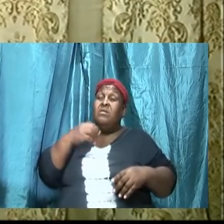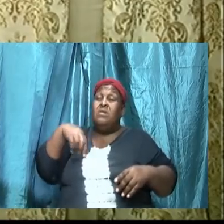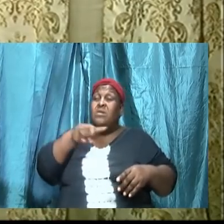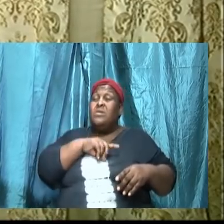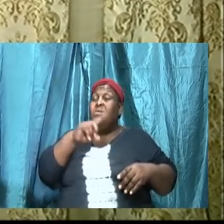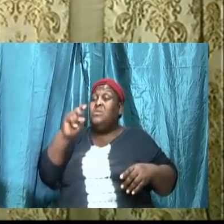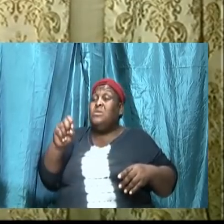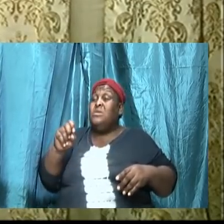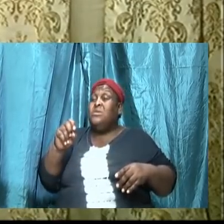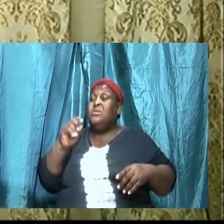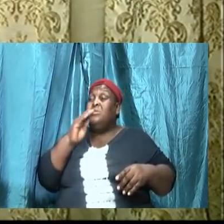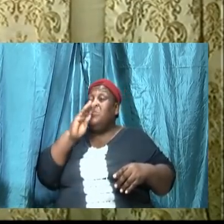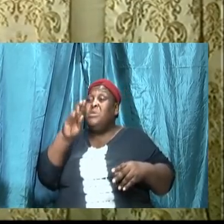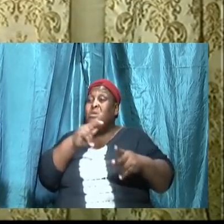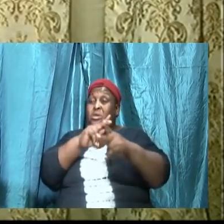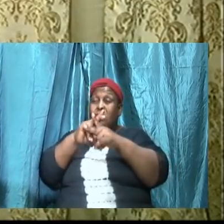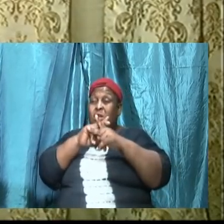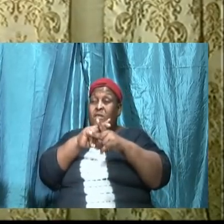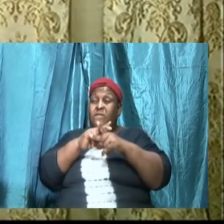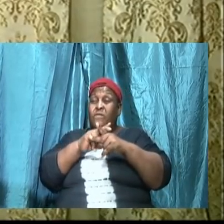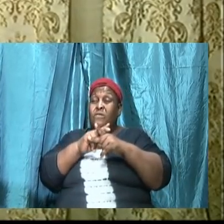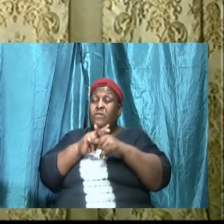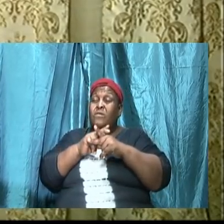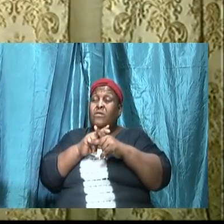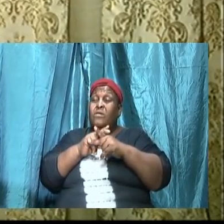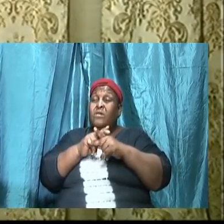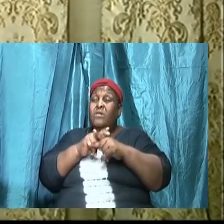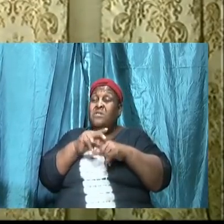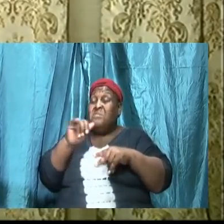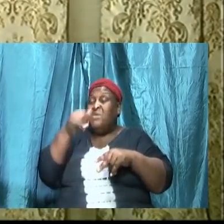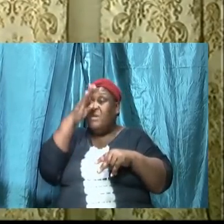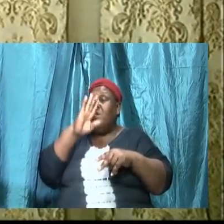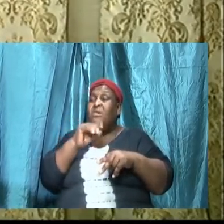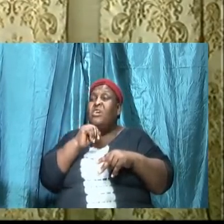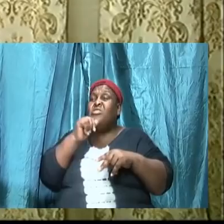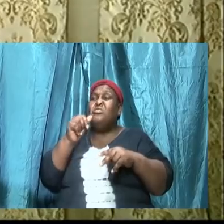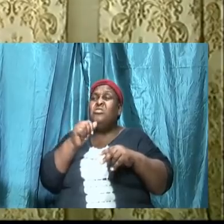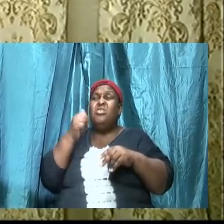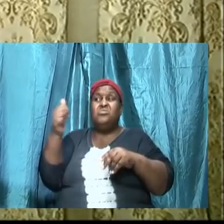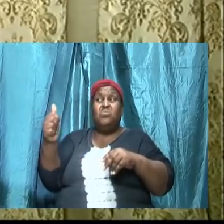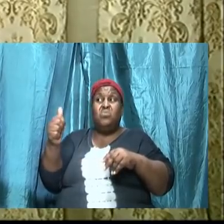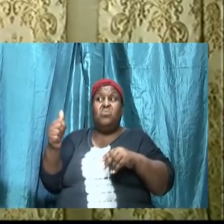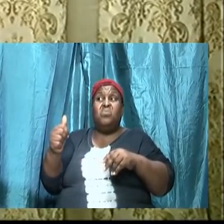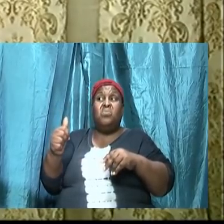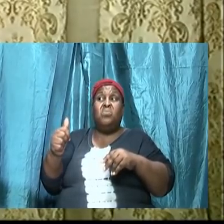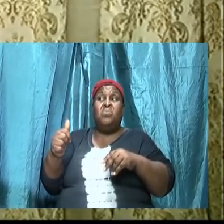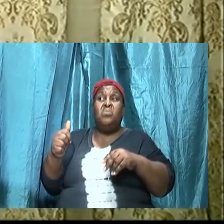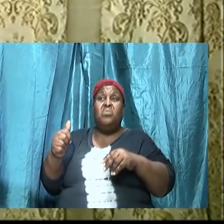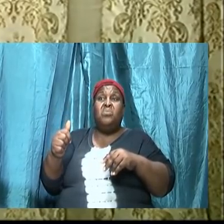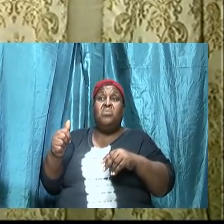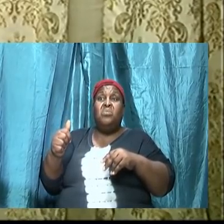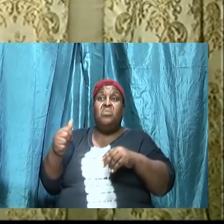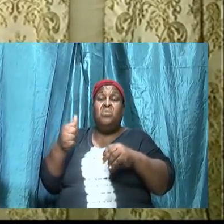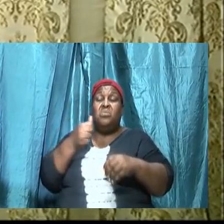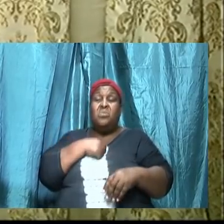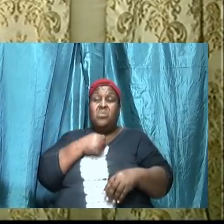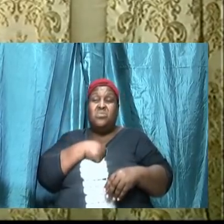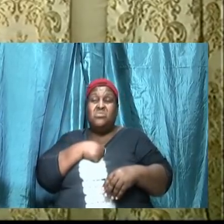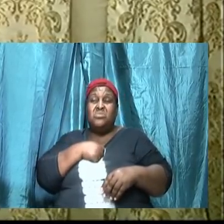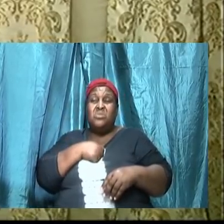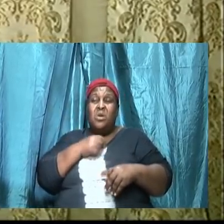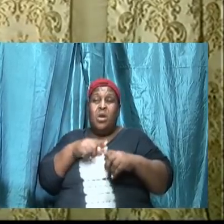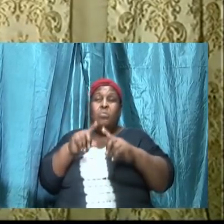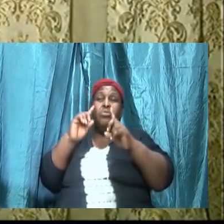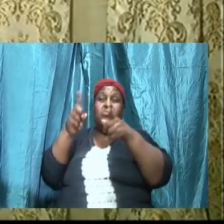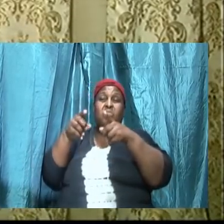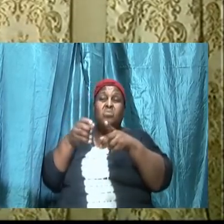just going through the motion, because it is possible to be going through the motion. And any child